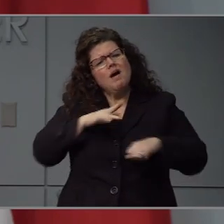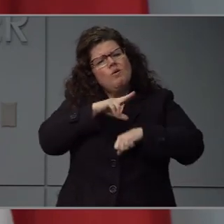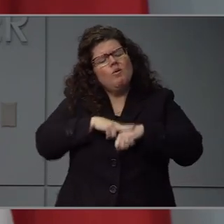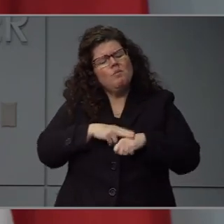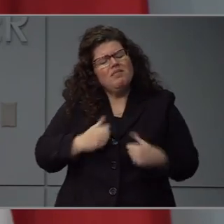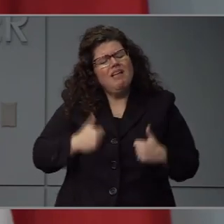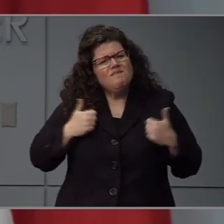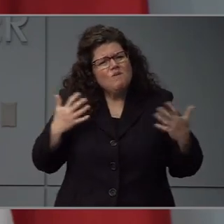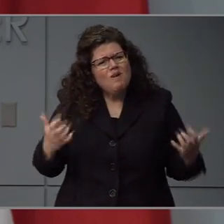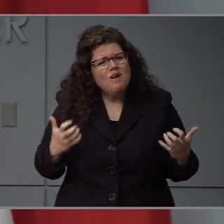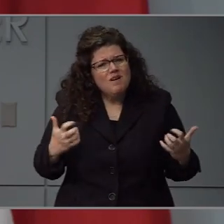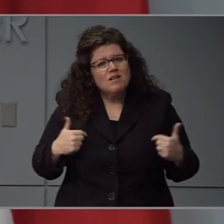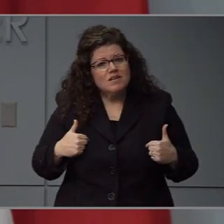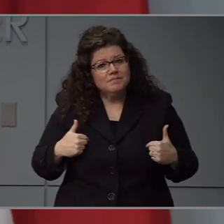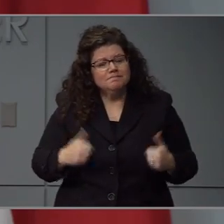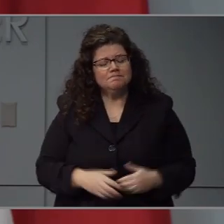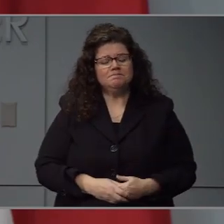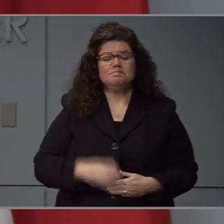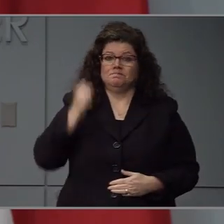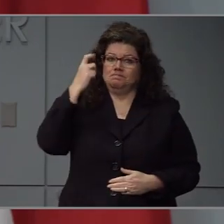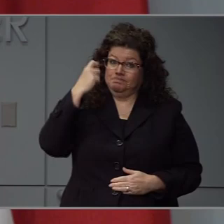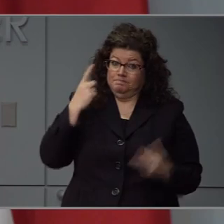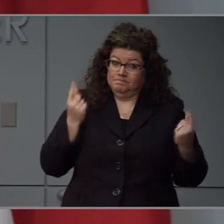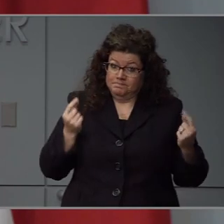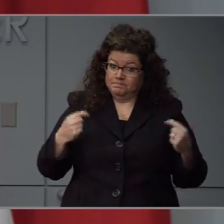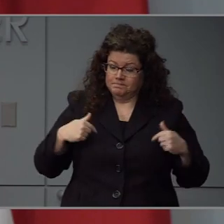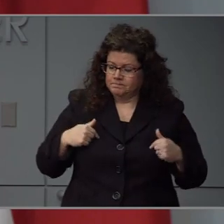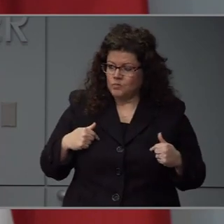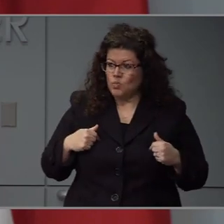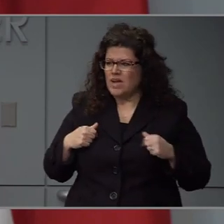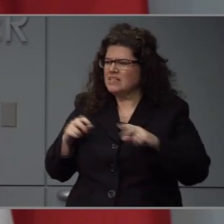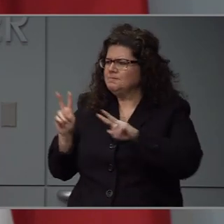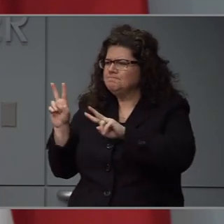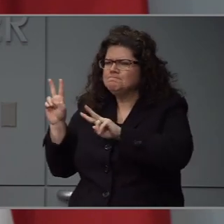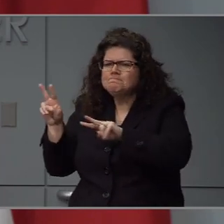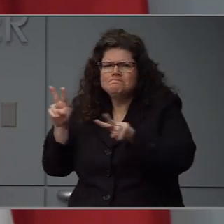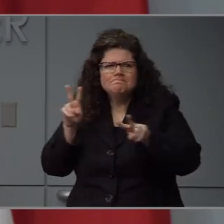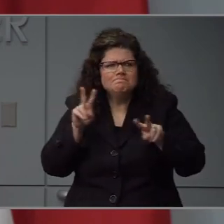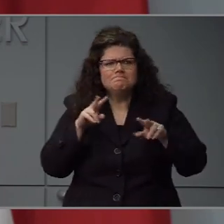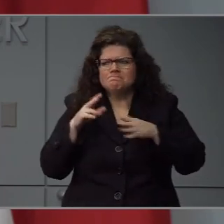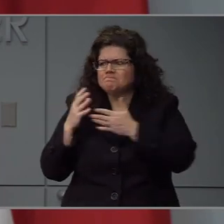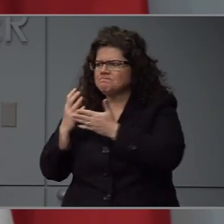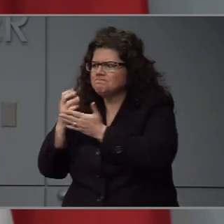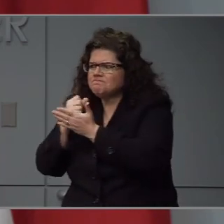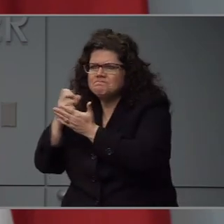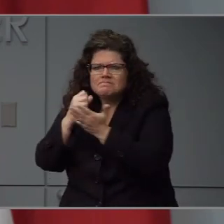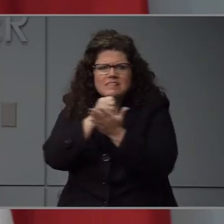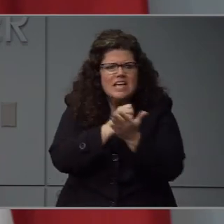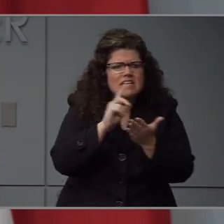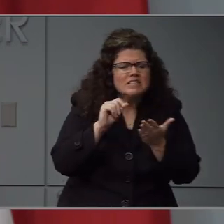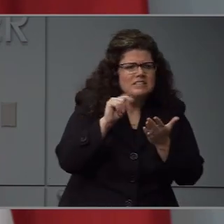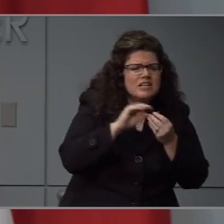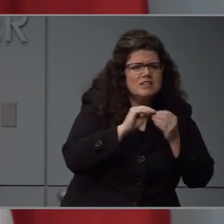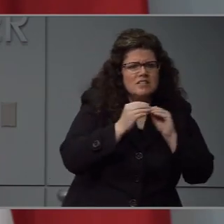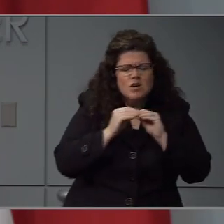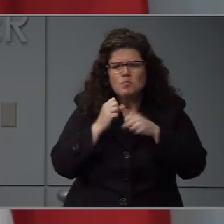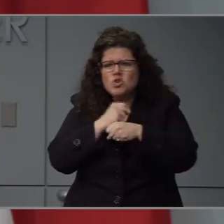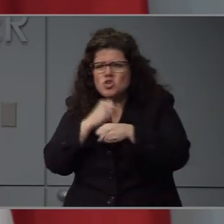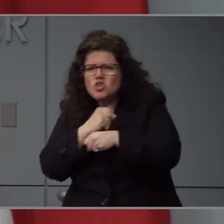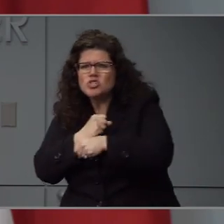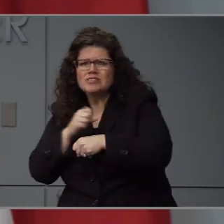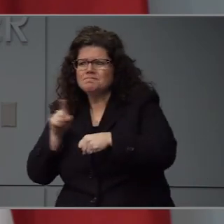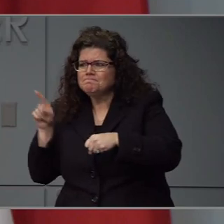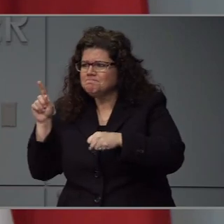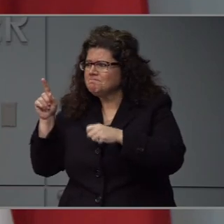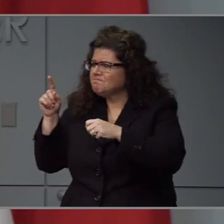There's a lot of new modeling out there to try to help us answer some of these questions. Some of those models paint a rosier picture